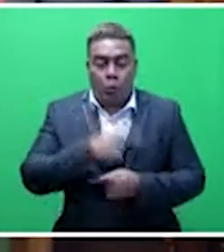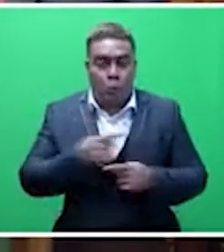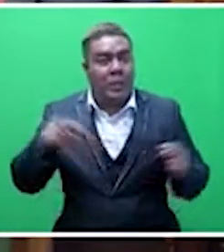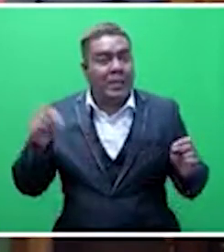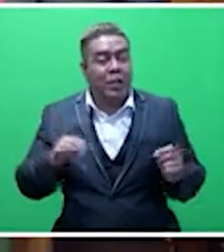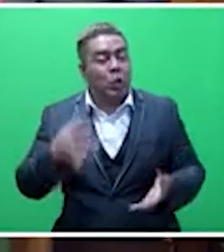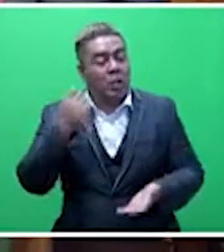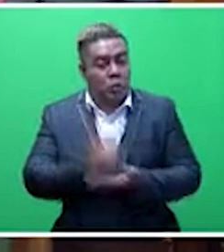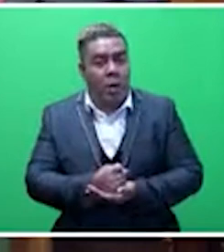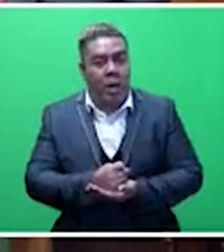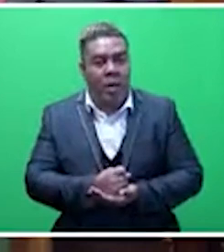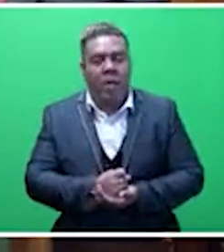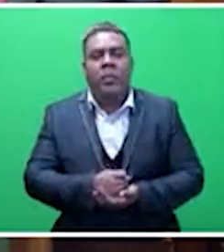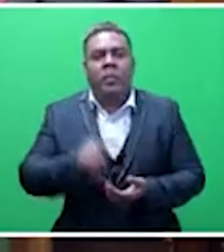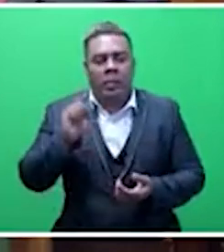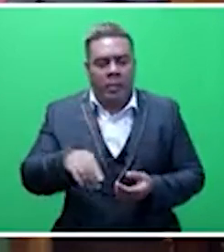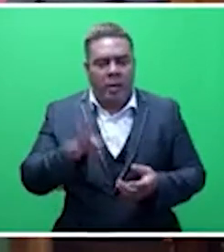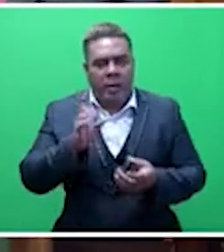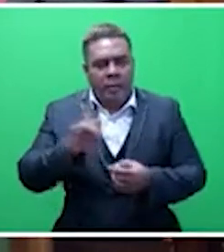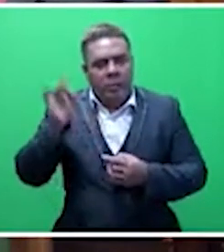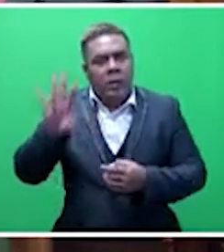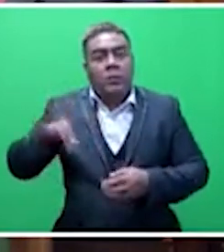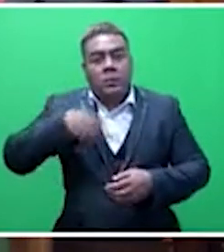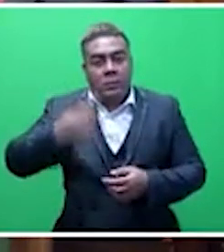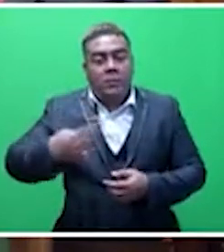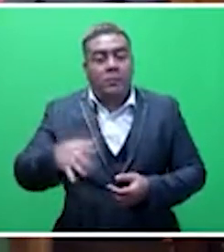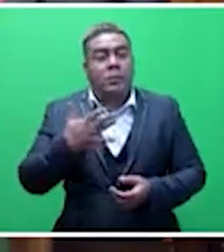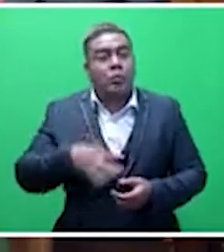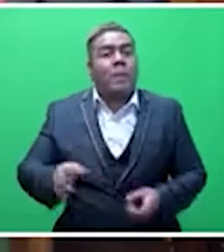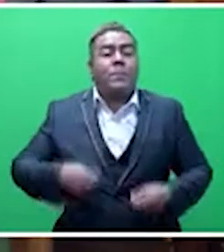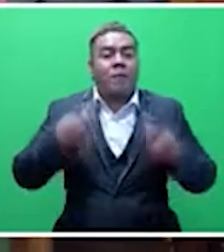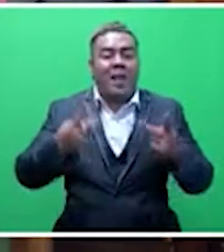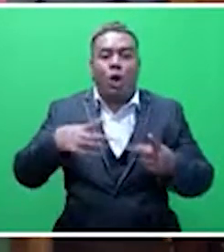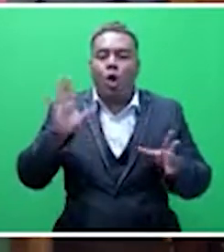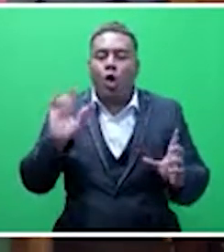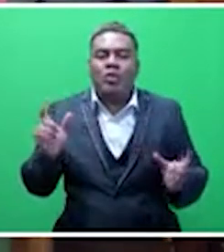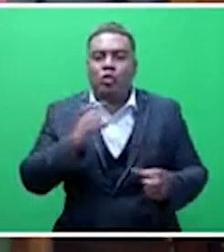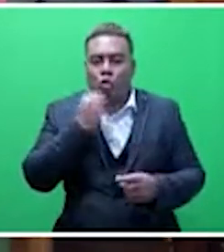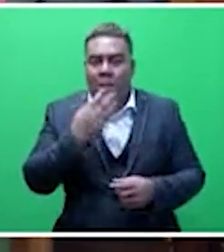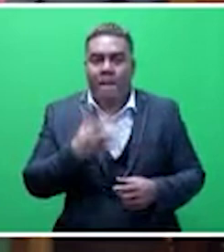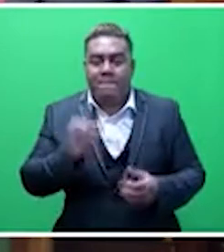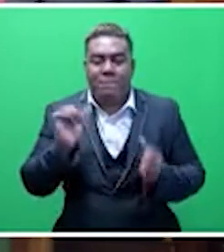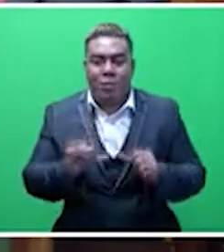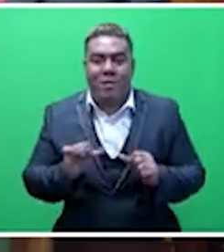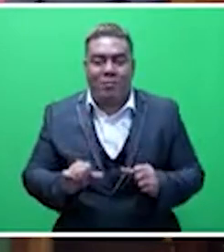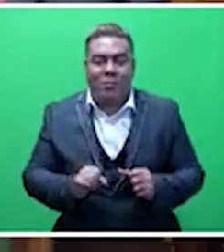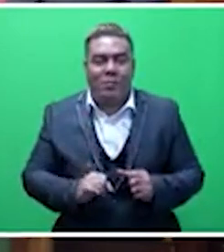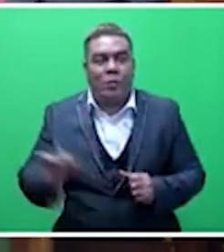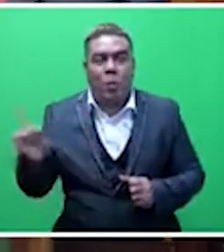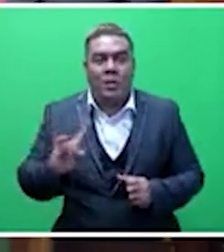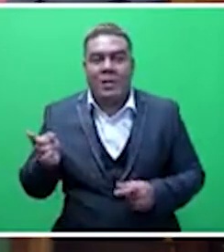be able to ensure that that independence continues because it will provide not only consumer protection, but what is critically important